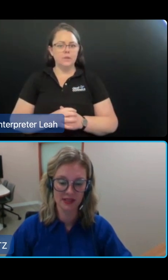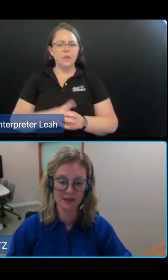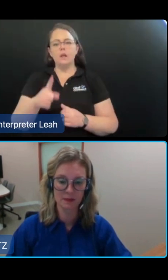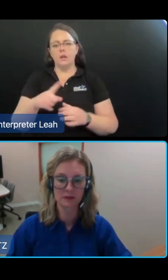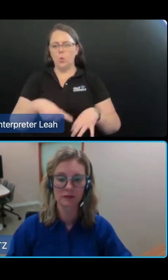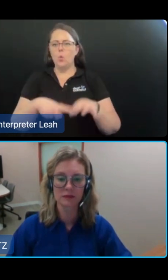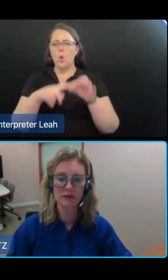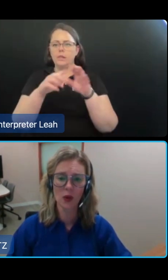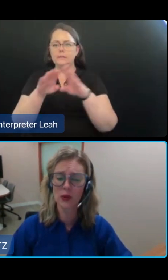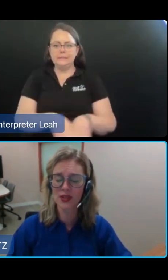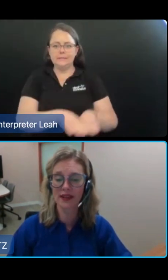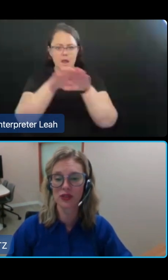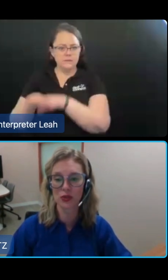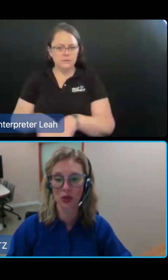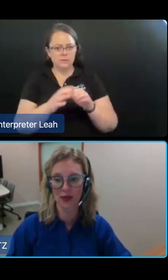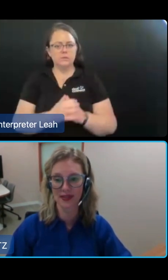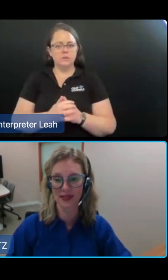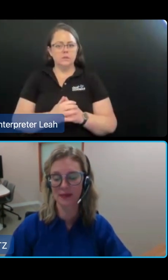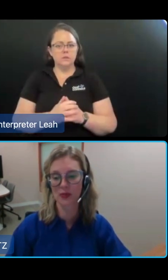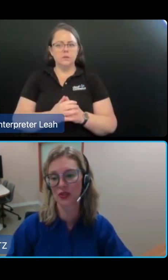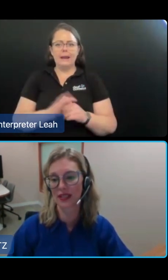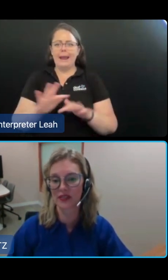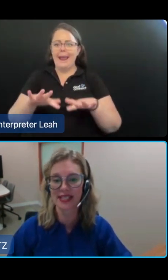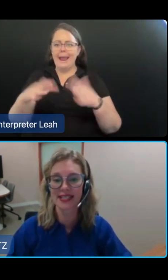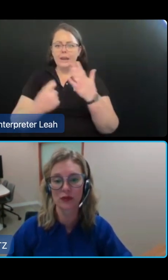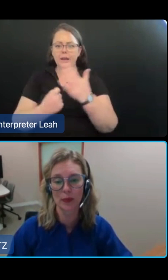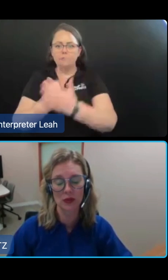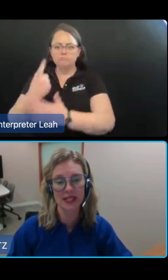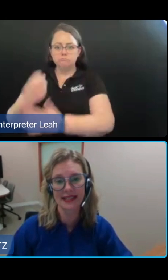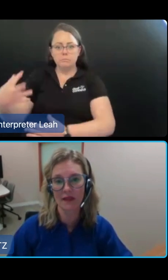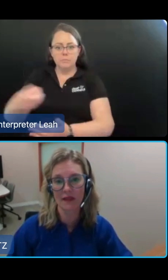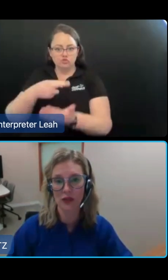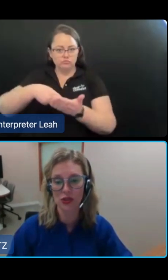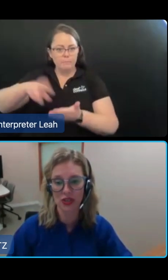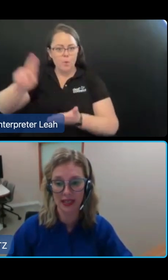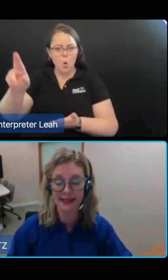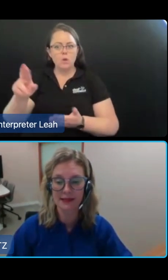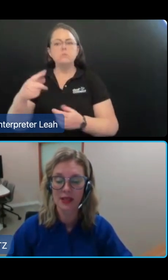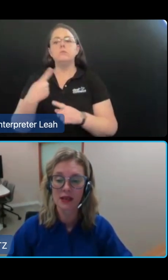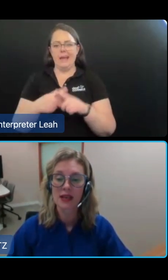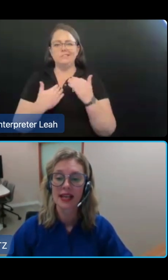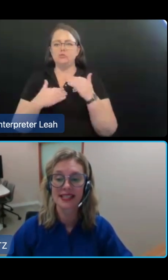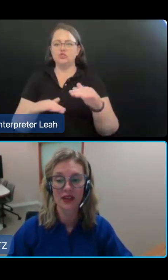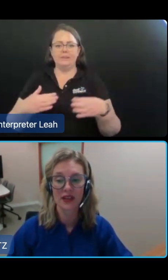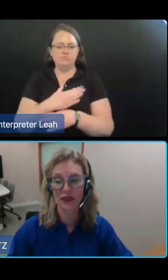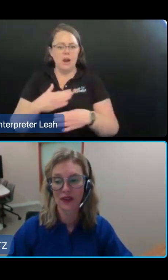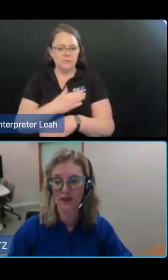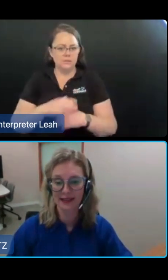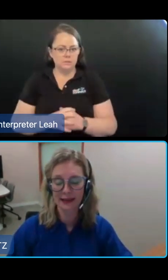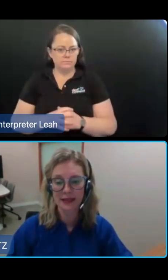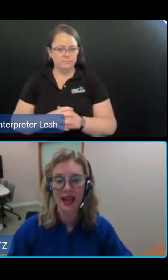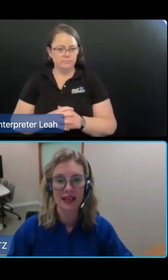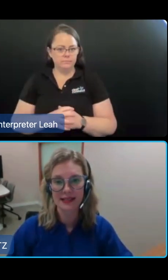requirements. We also have two new concepts which are relevant to civil penalties and the new duties. A significant